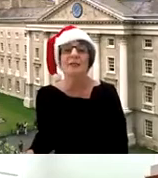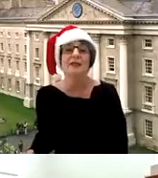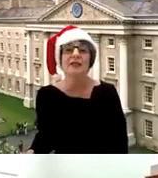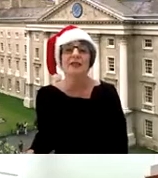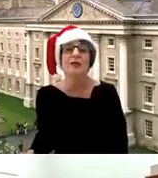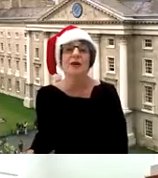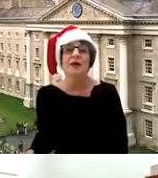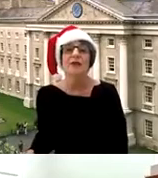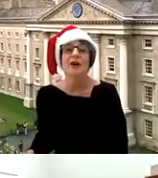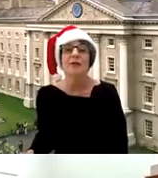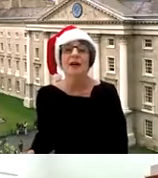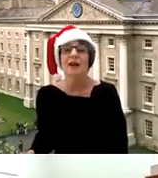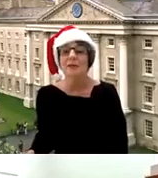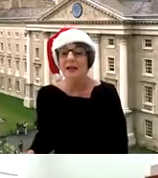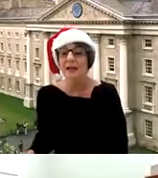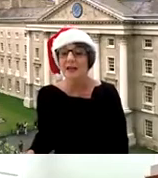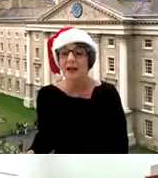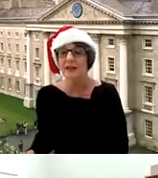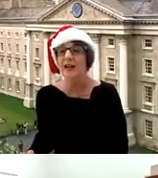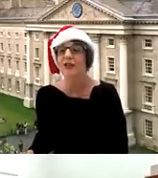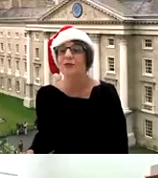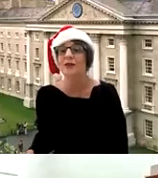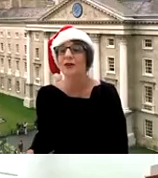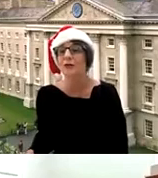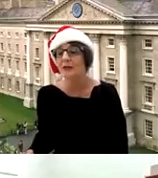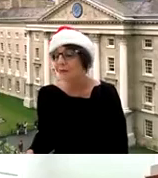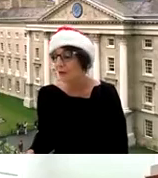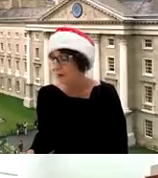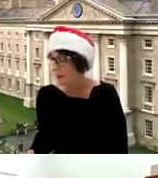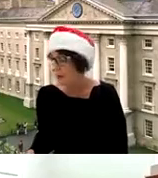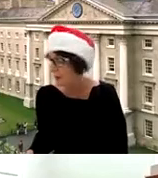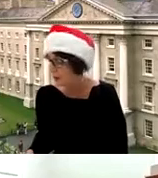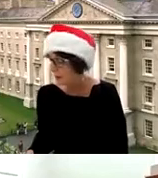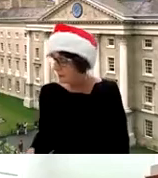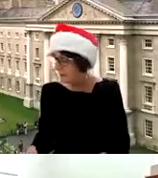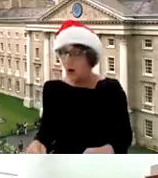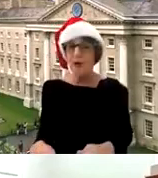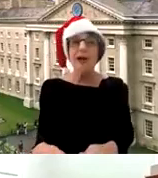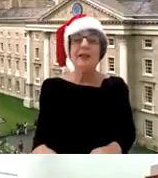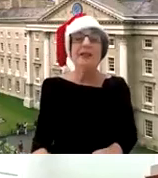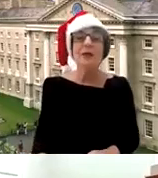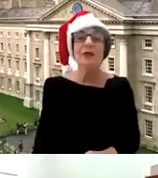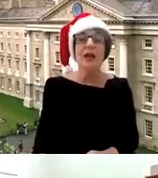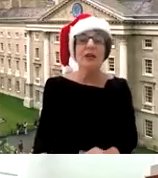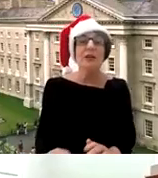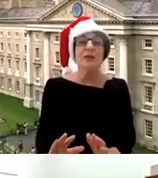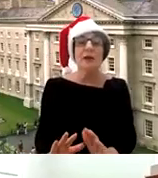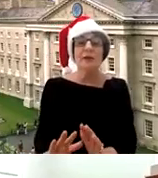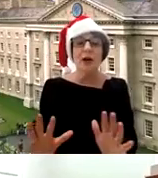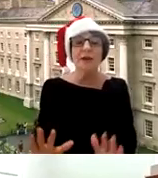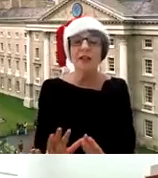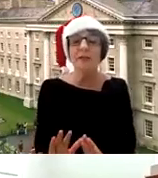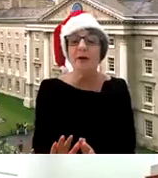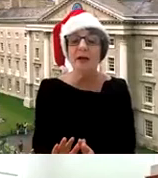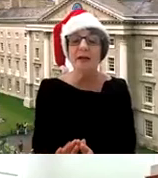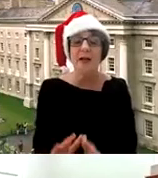disability so you're very welcome melin and thank you as always for your input okay so so that is so we have a